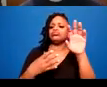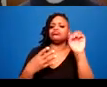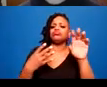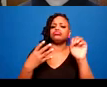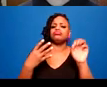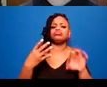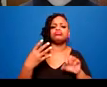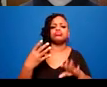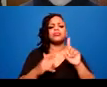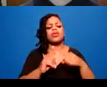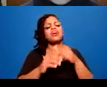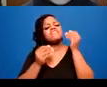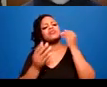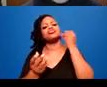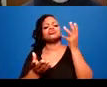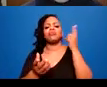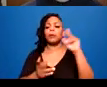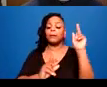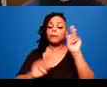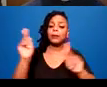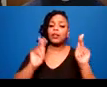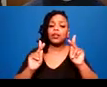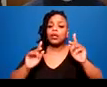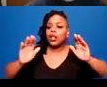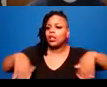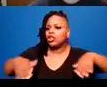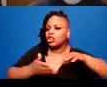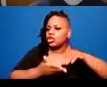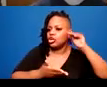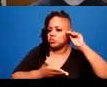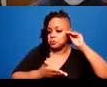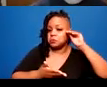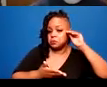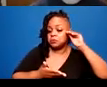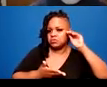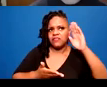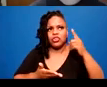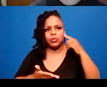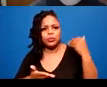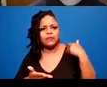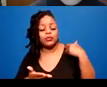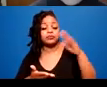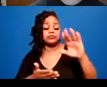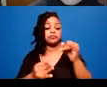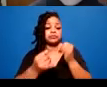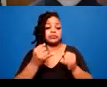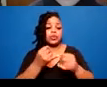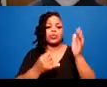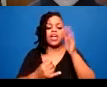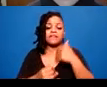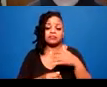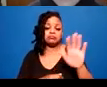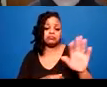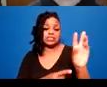and I hope to leave about six minutes at the end for questions. Please let me know if I need to talk slower,